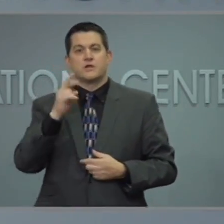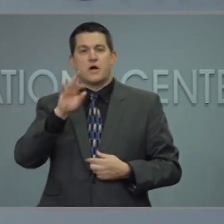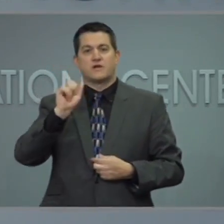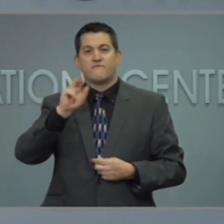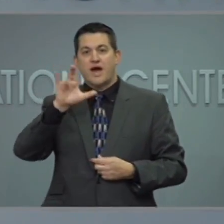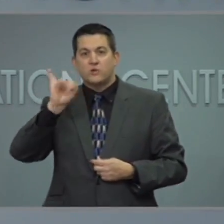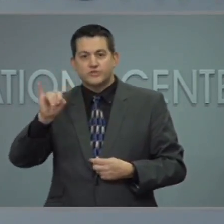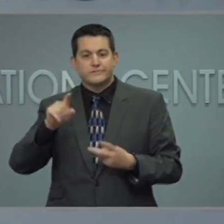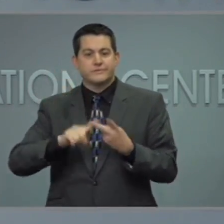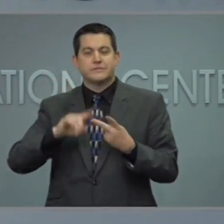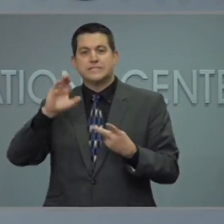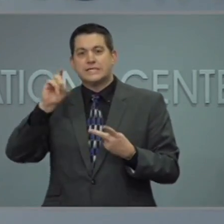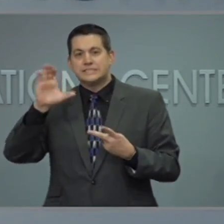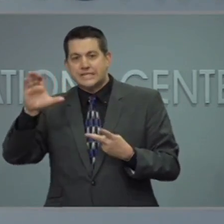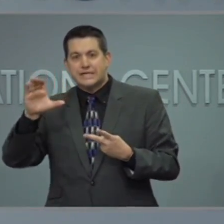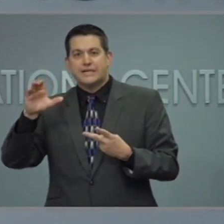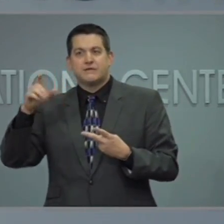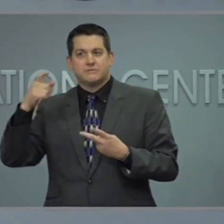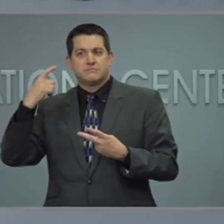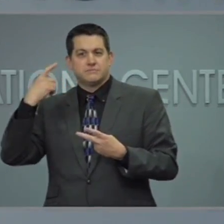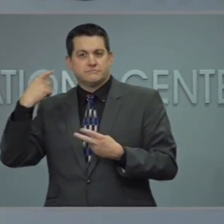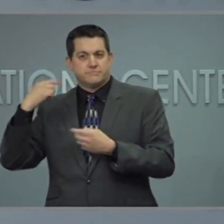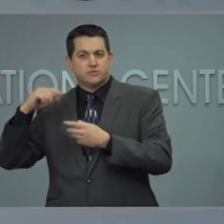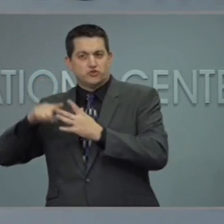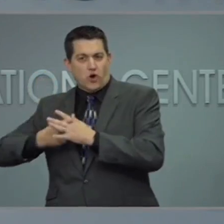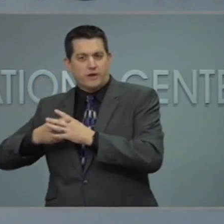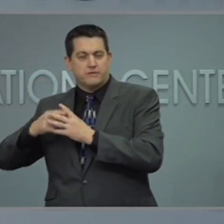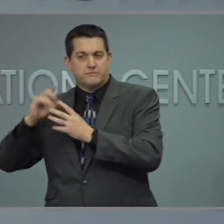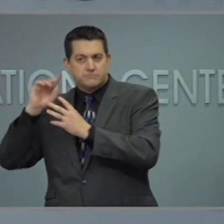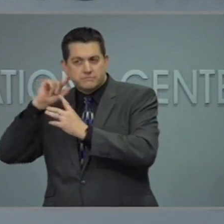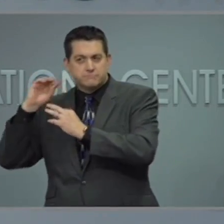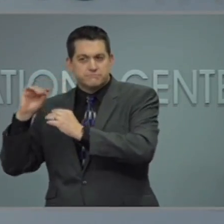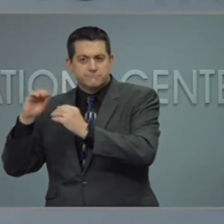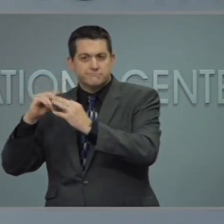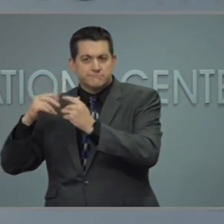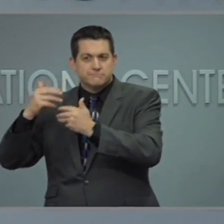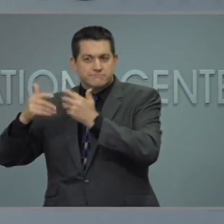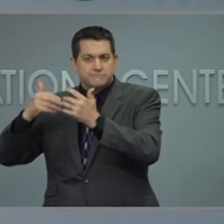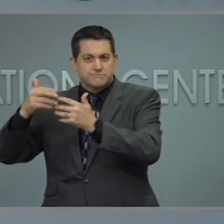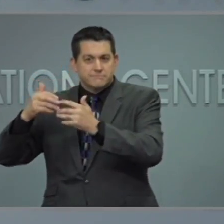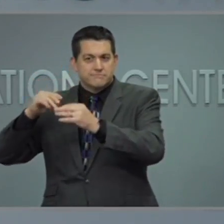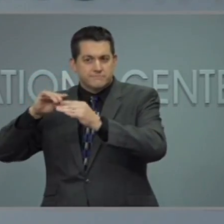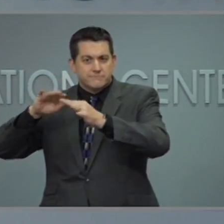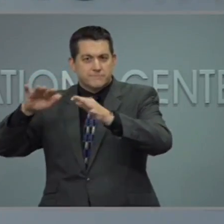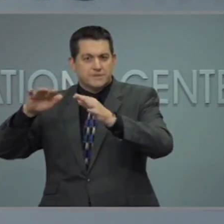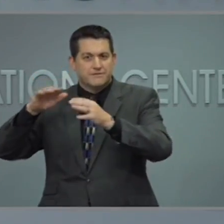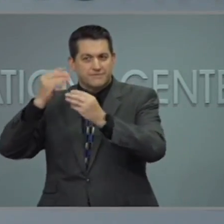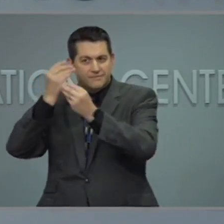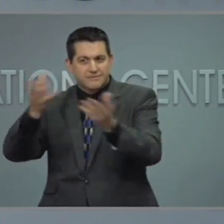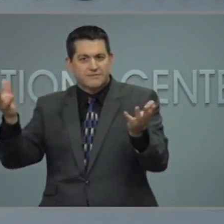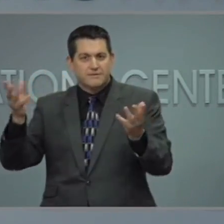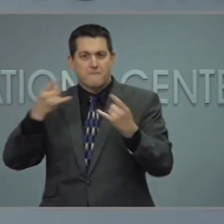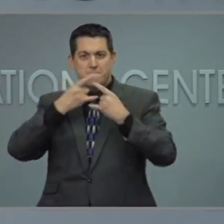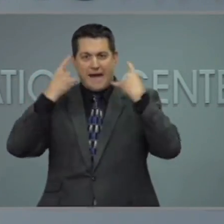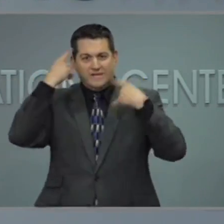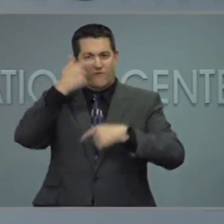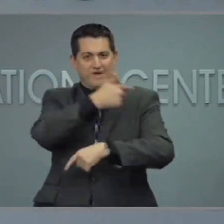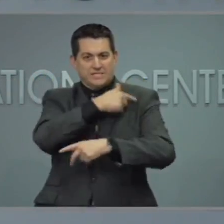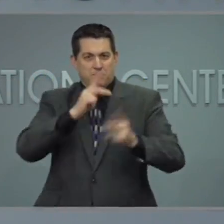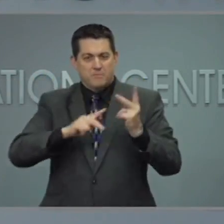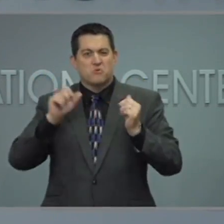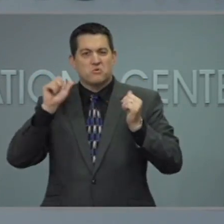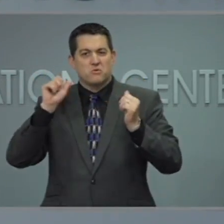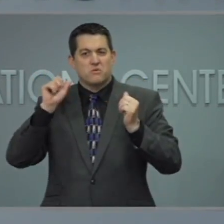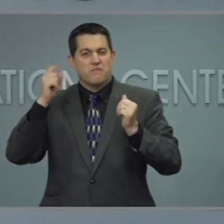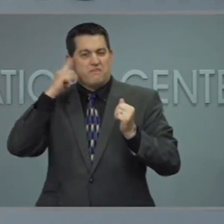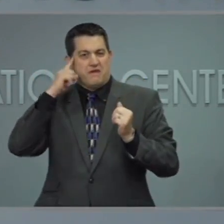over the last week or so that wearing masks for vaccinated people was something that we might be able to do